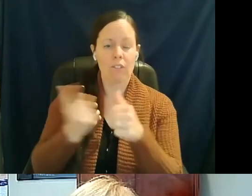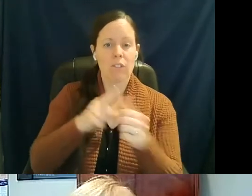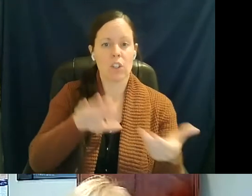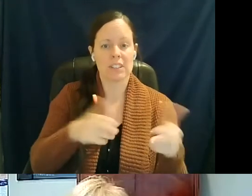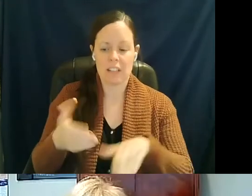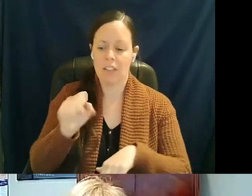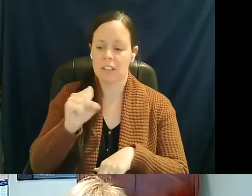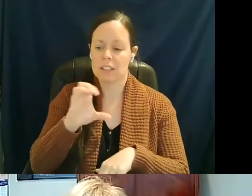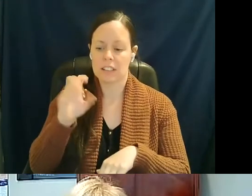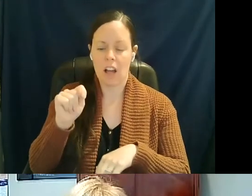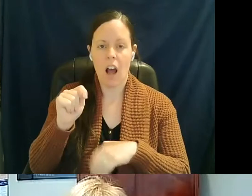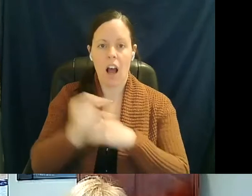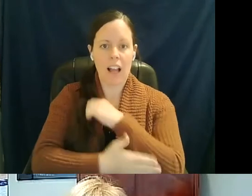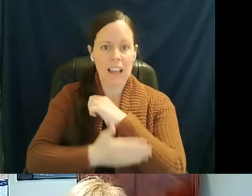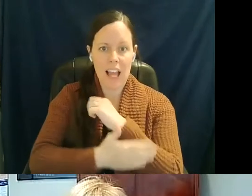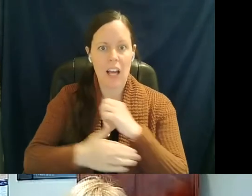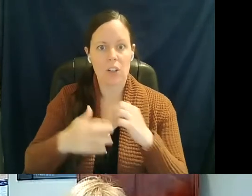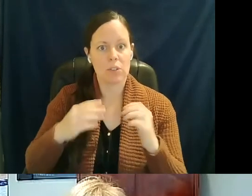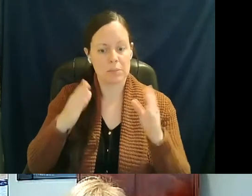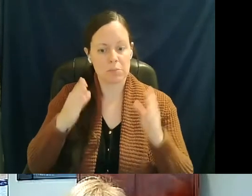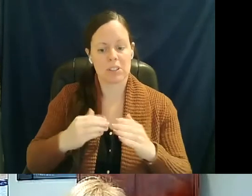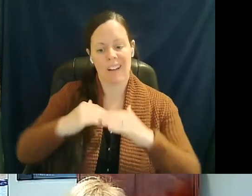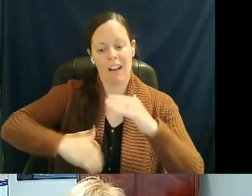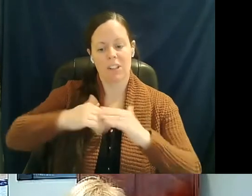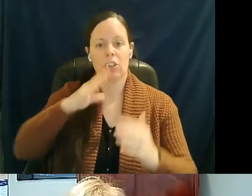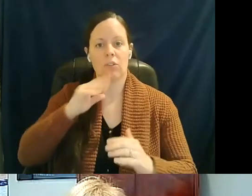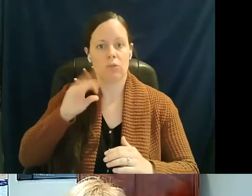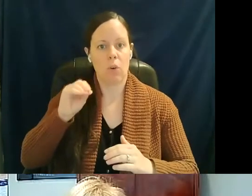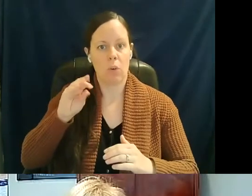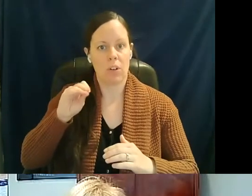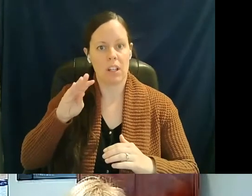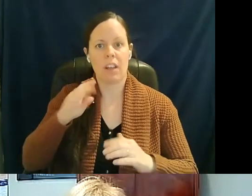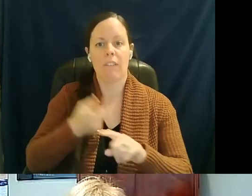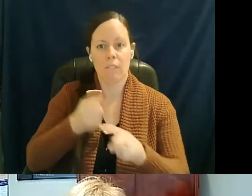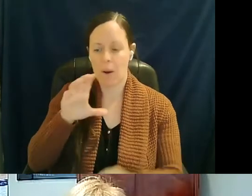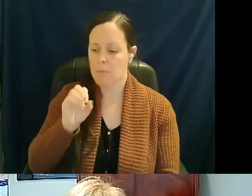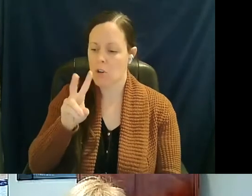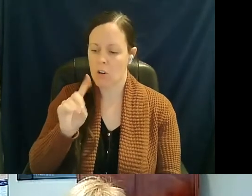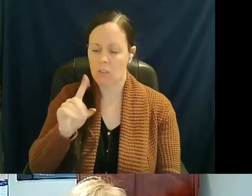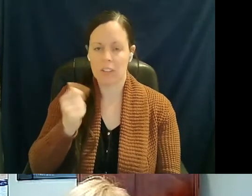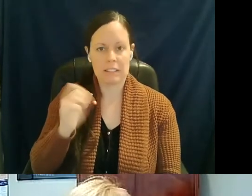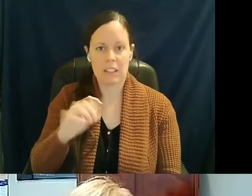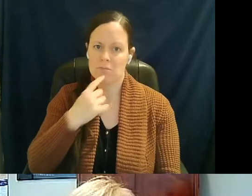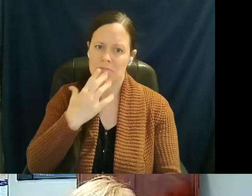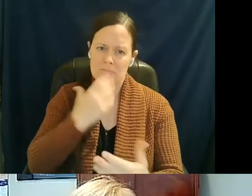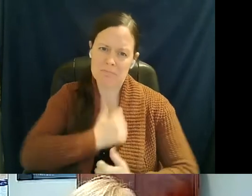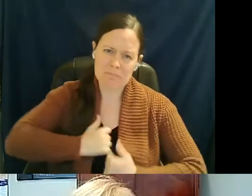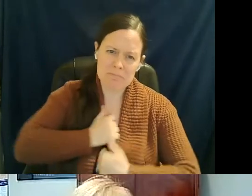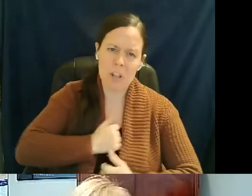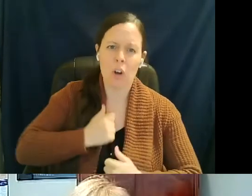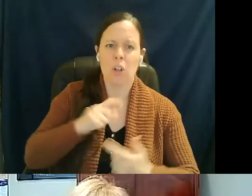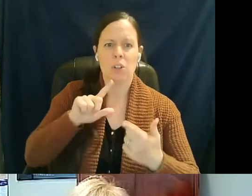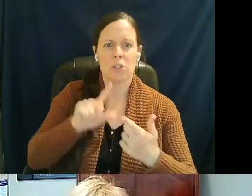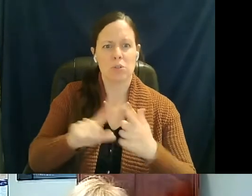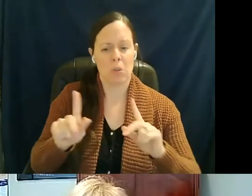County resident under the age of 40 due to COVID-19. We extend our deepest sympathy to families of these residents